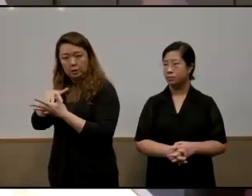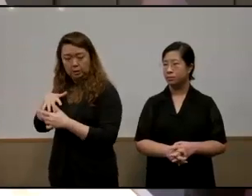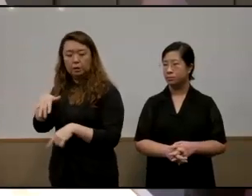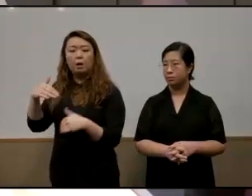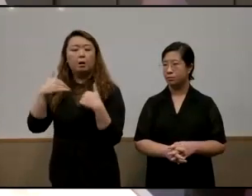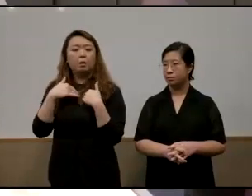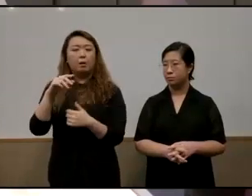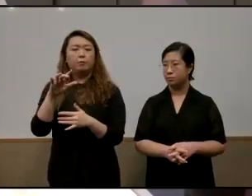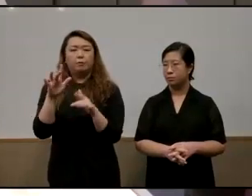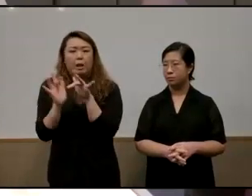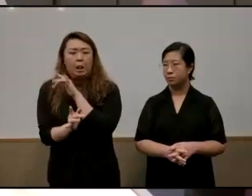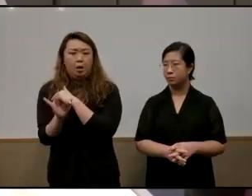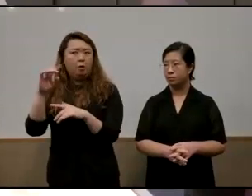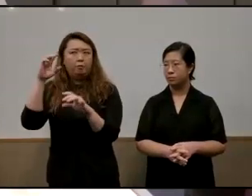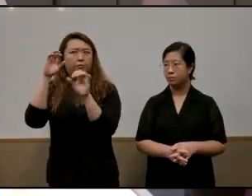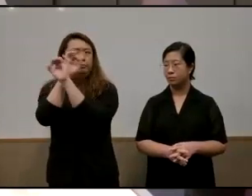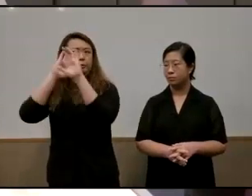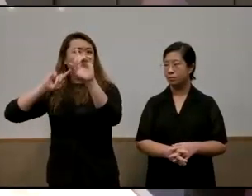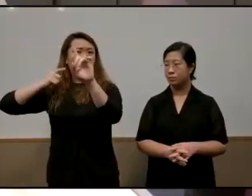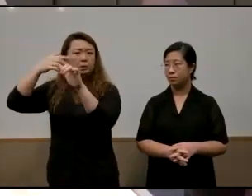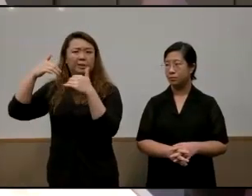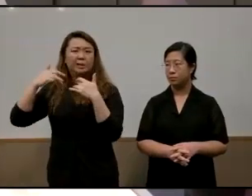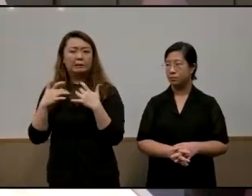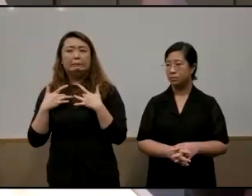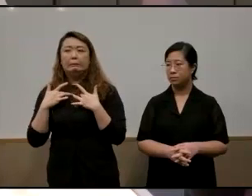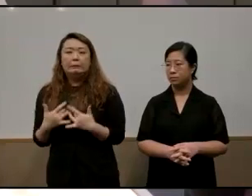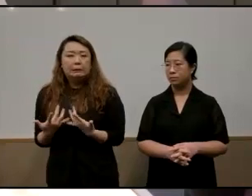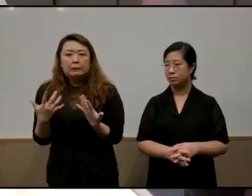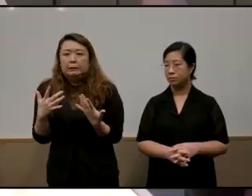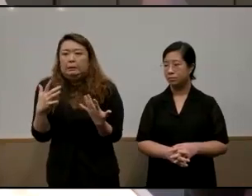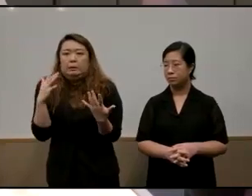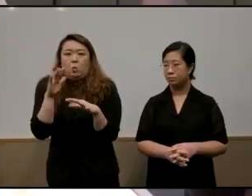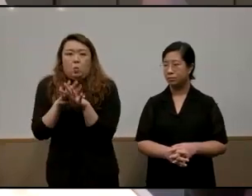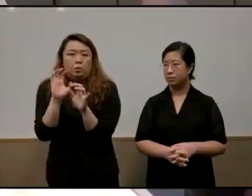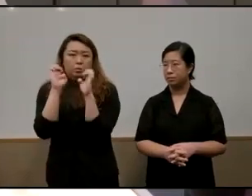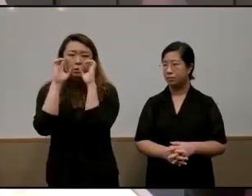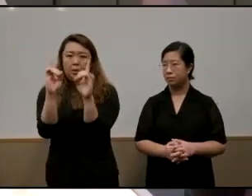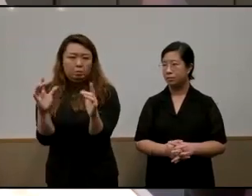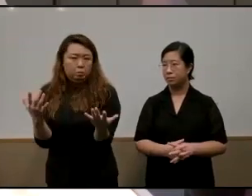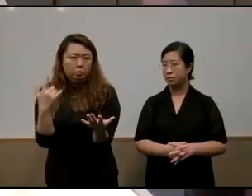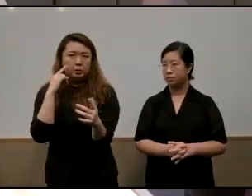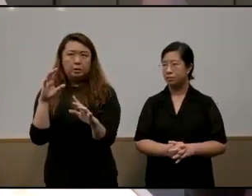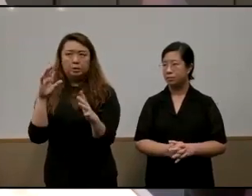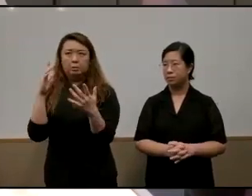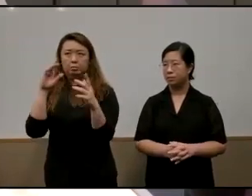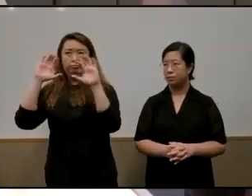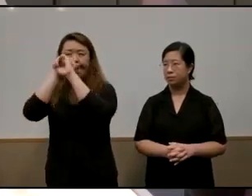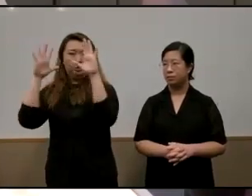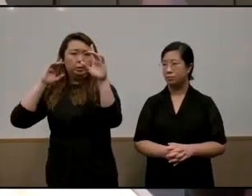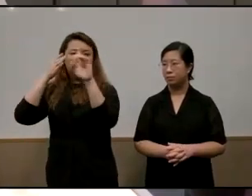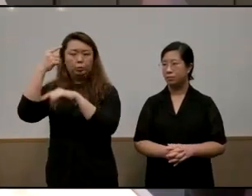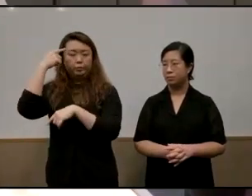is a lack of aspiration or there is a disparity in educational aspiration for children in in